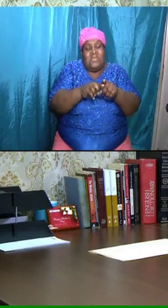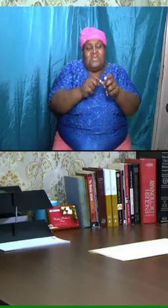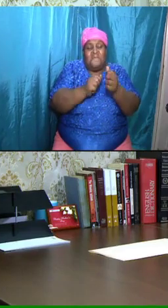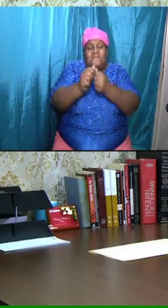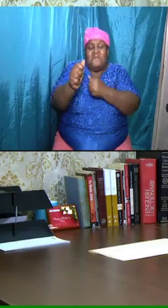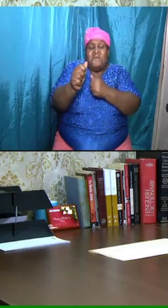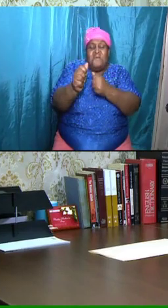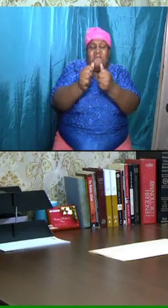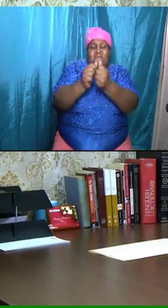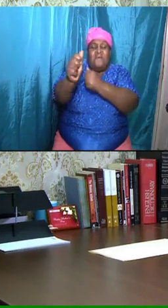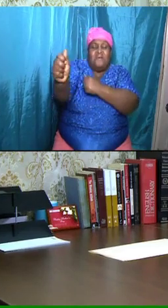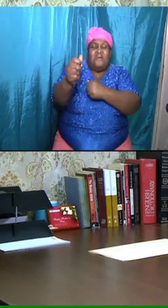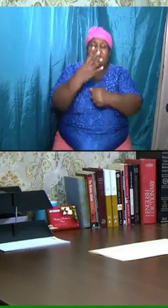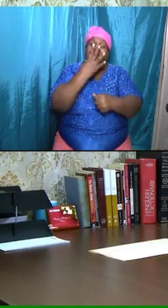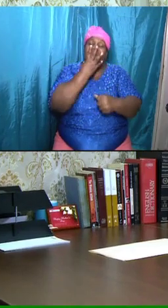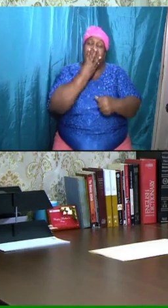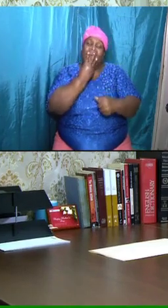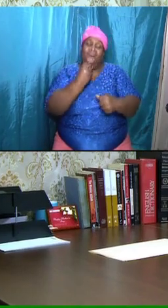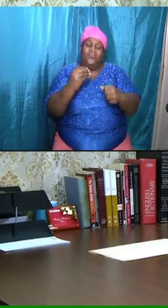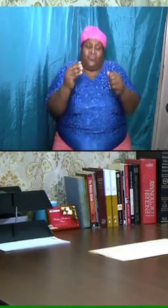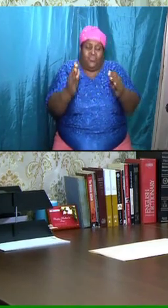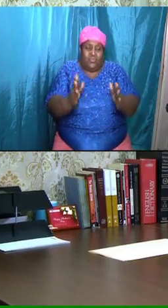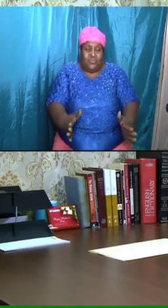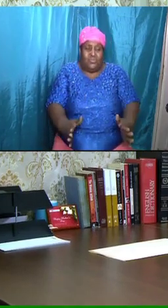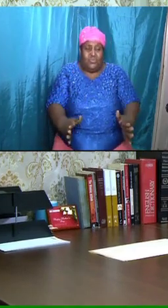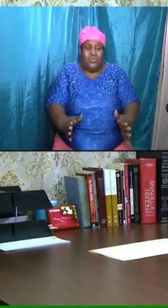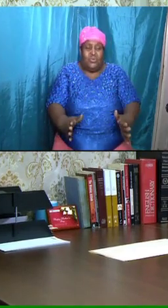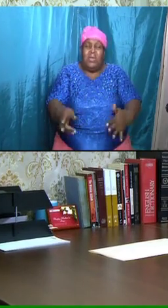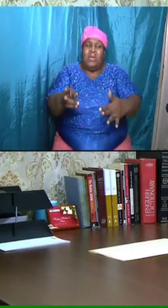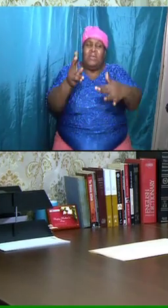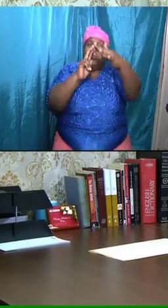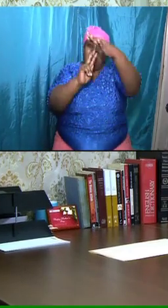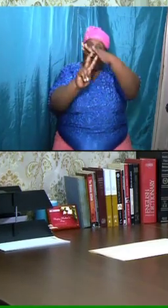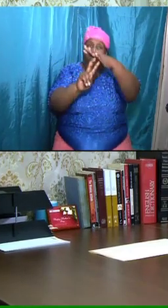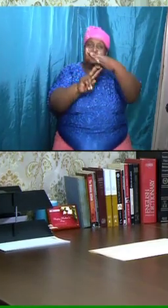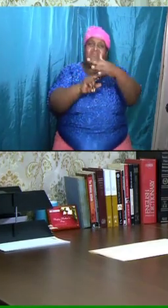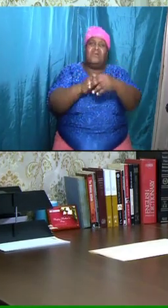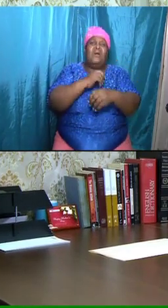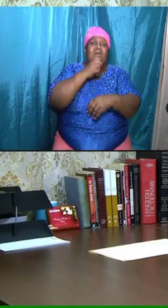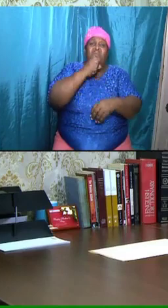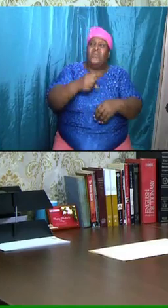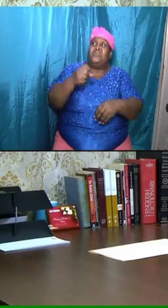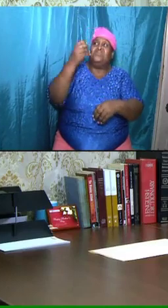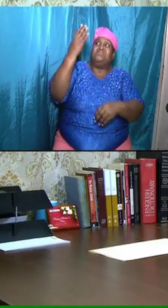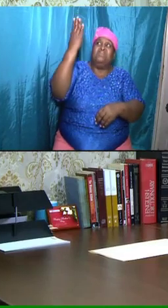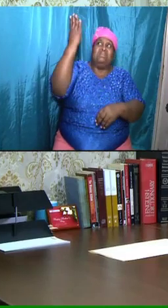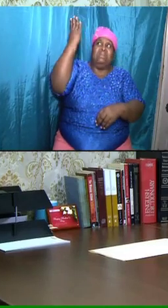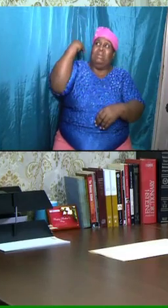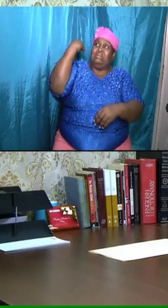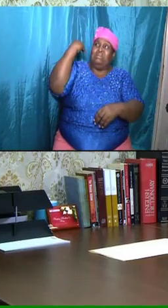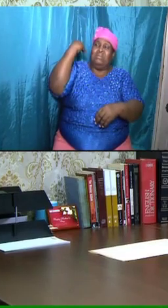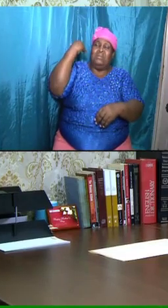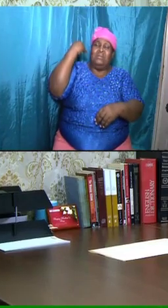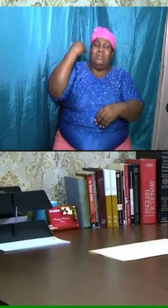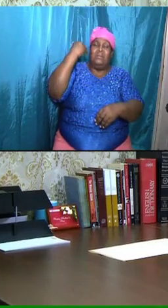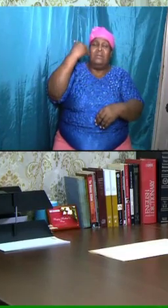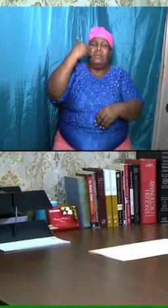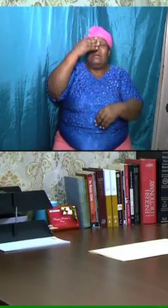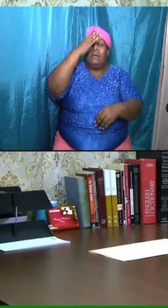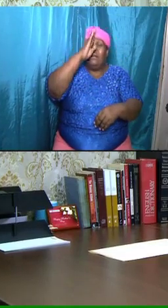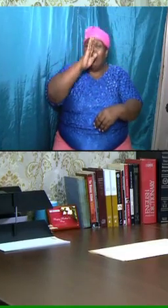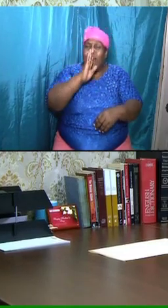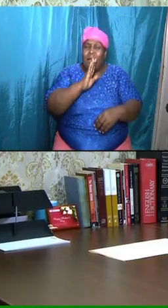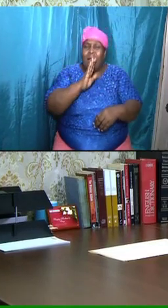people that included all the prophets of old were concerned, God called out only